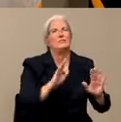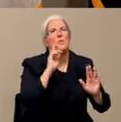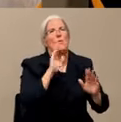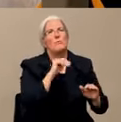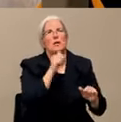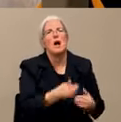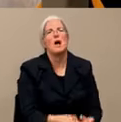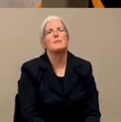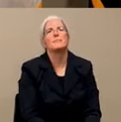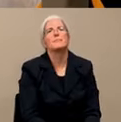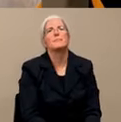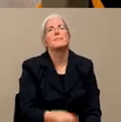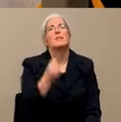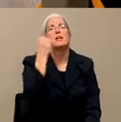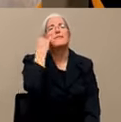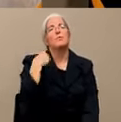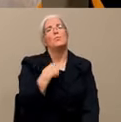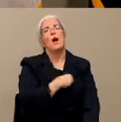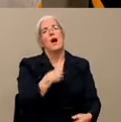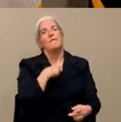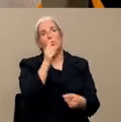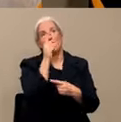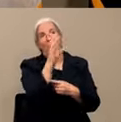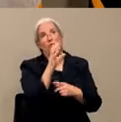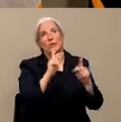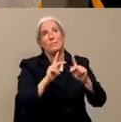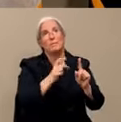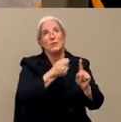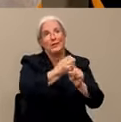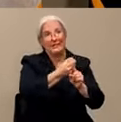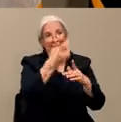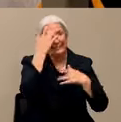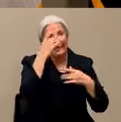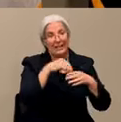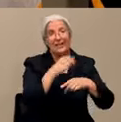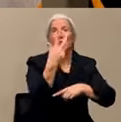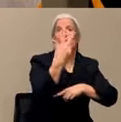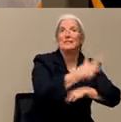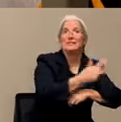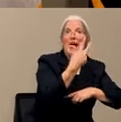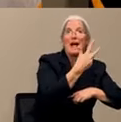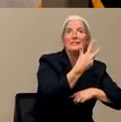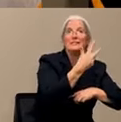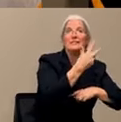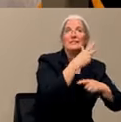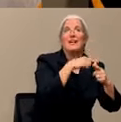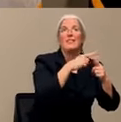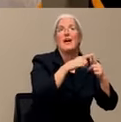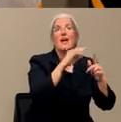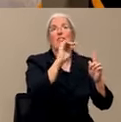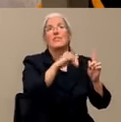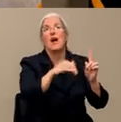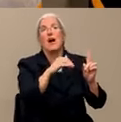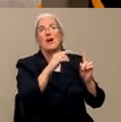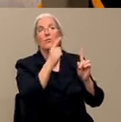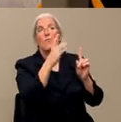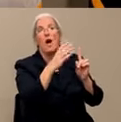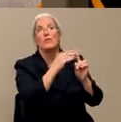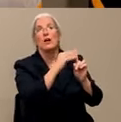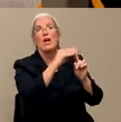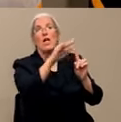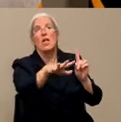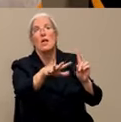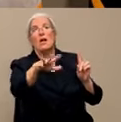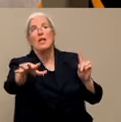100 people and they all get sick in three days, we want to spread that 100 people over a couple weeks and so we can keep all our